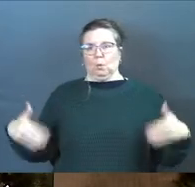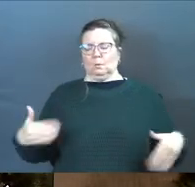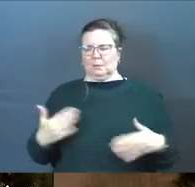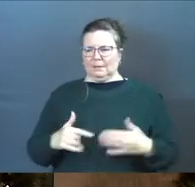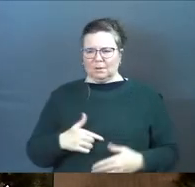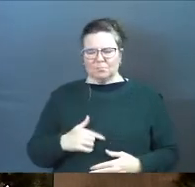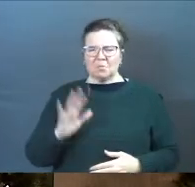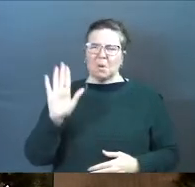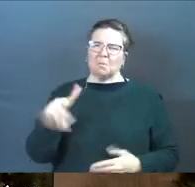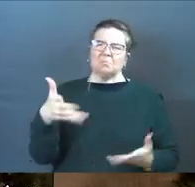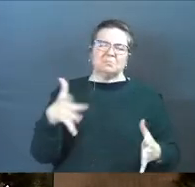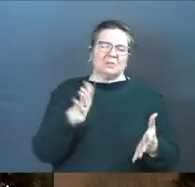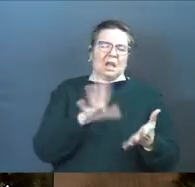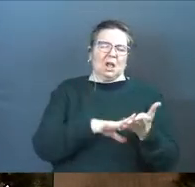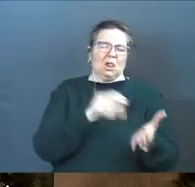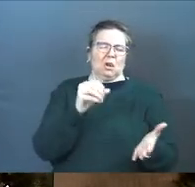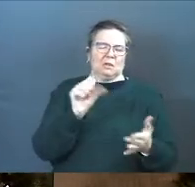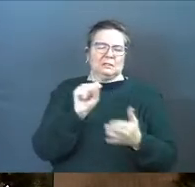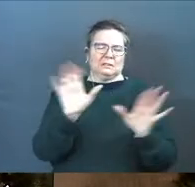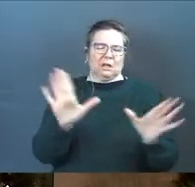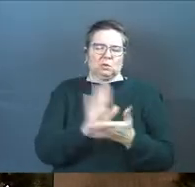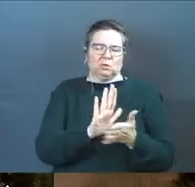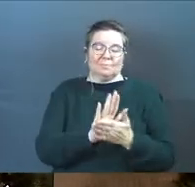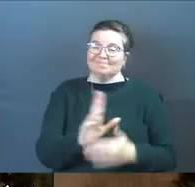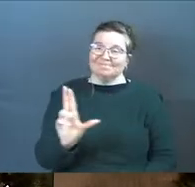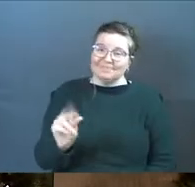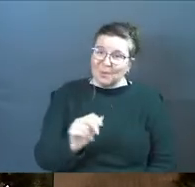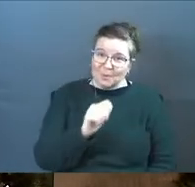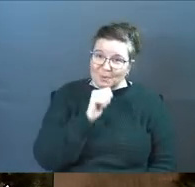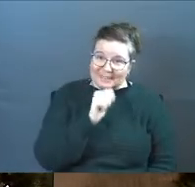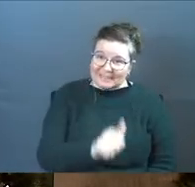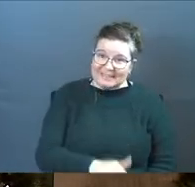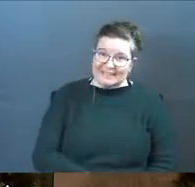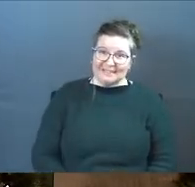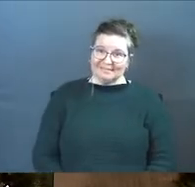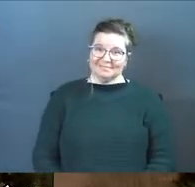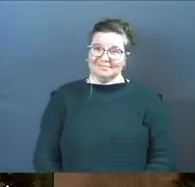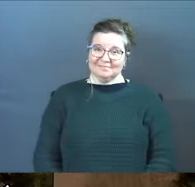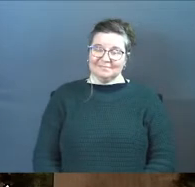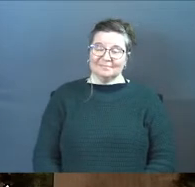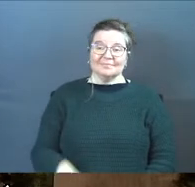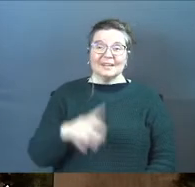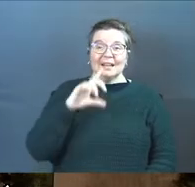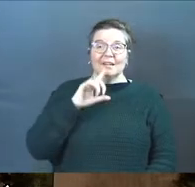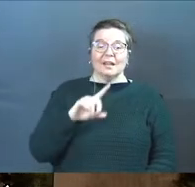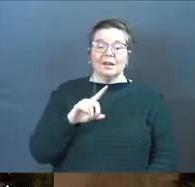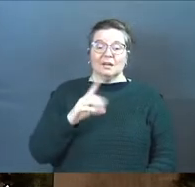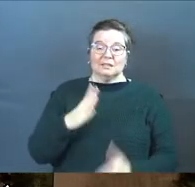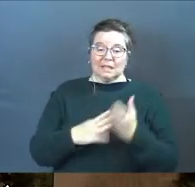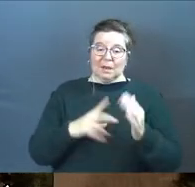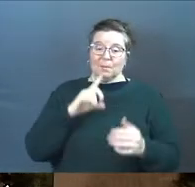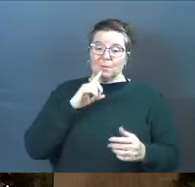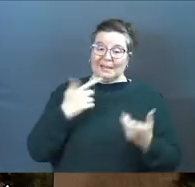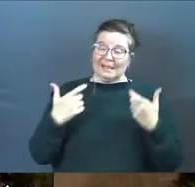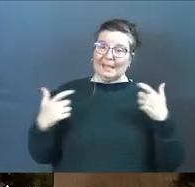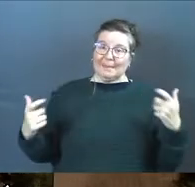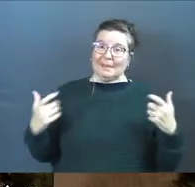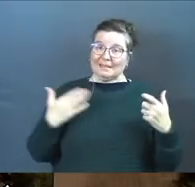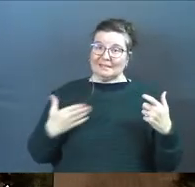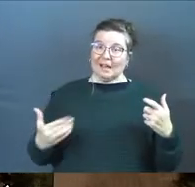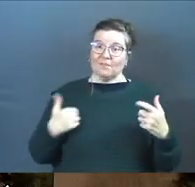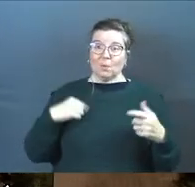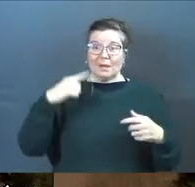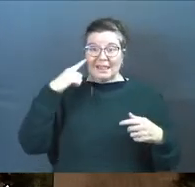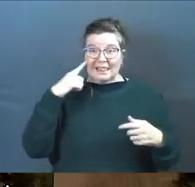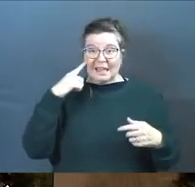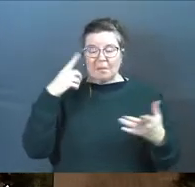you are like, well, I learned all I need to know in Sunday school. No, you didn't. No, you didn't. There's some really big stuff here